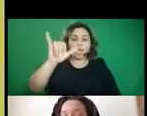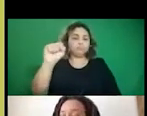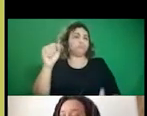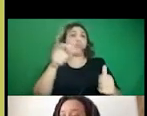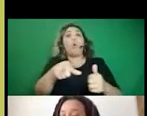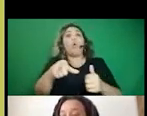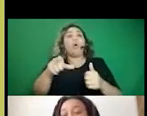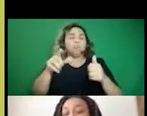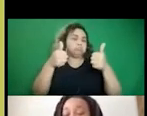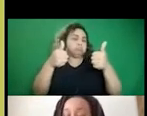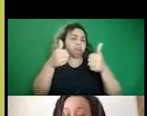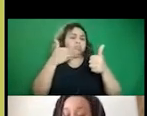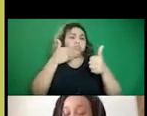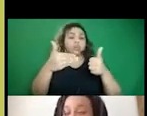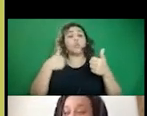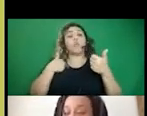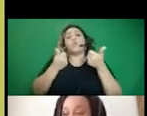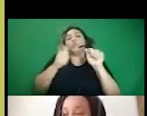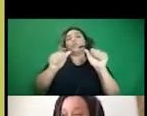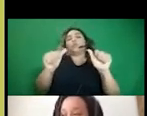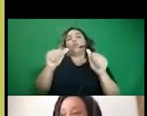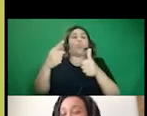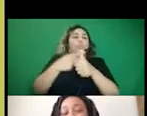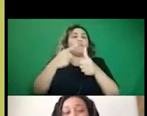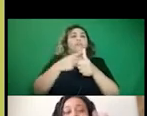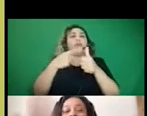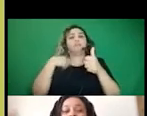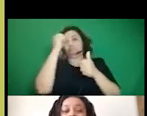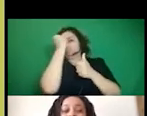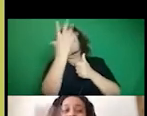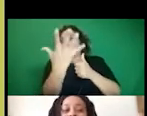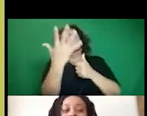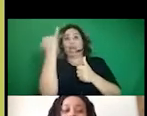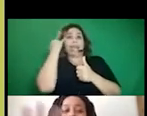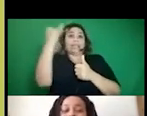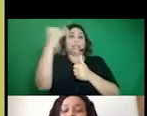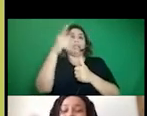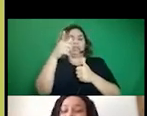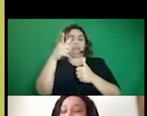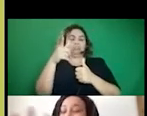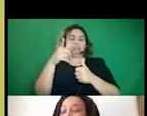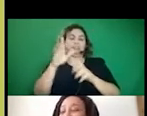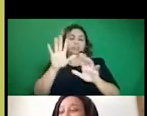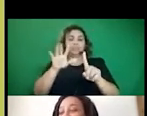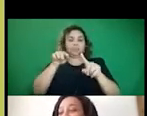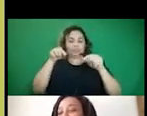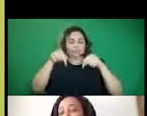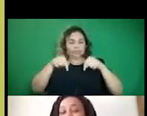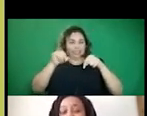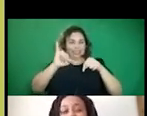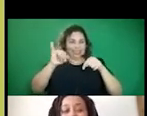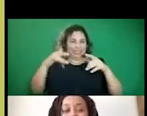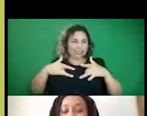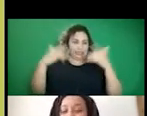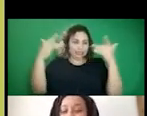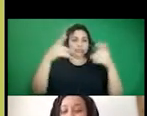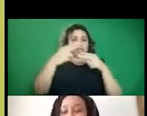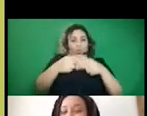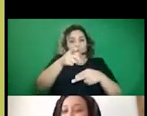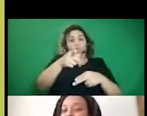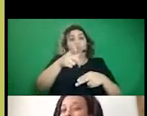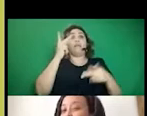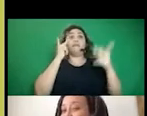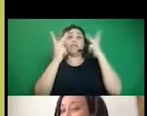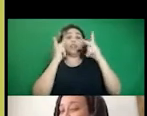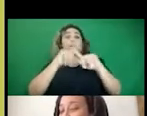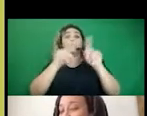try this with the first statement. Typically when you're doing a, a, a, a, like a spectrum activity, it's visual, but